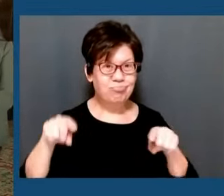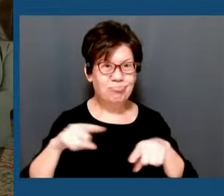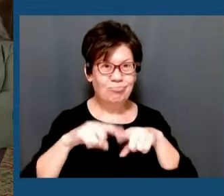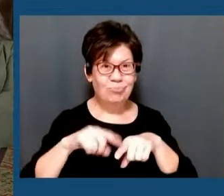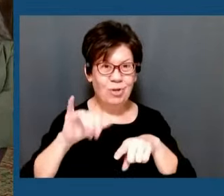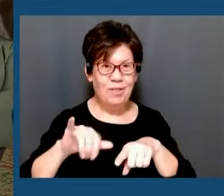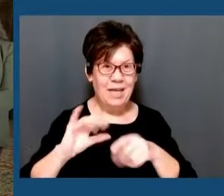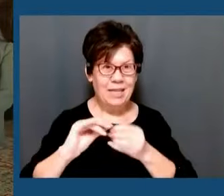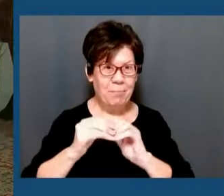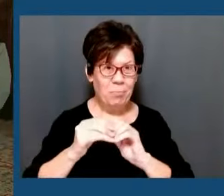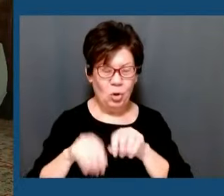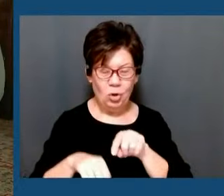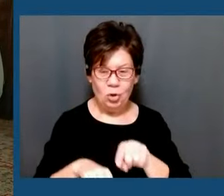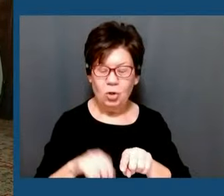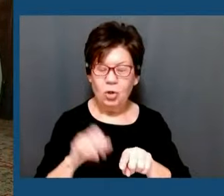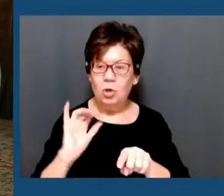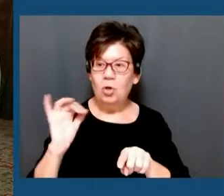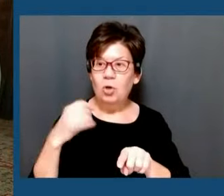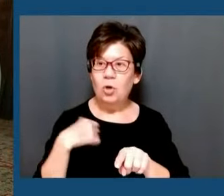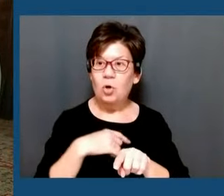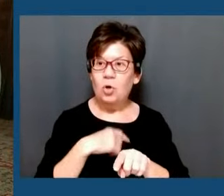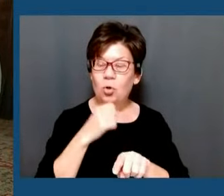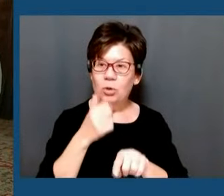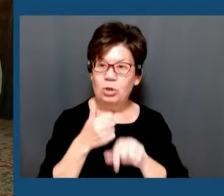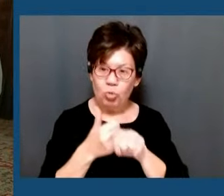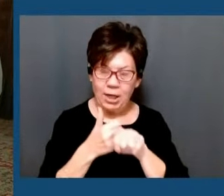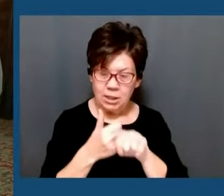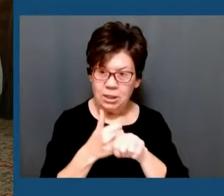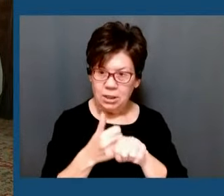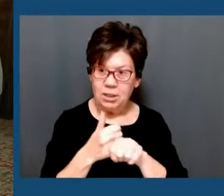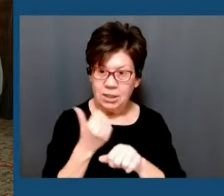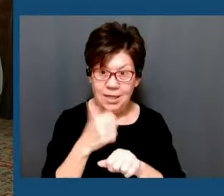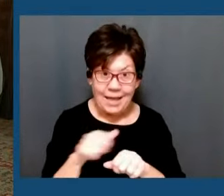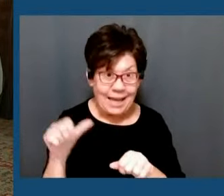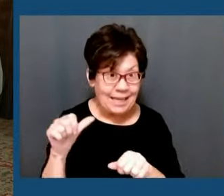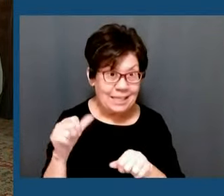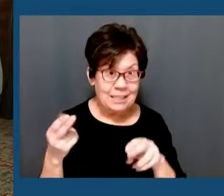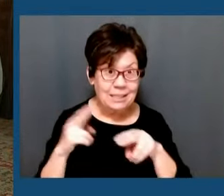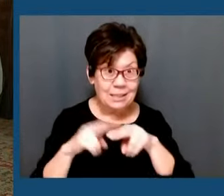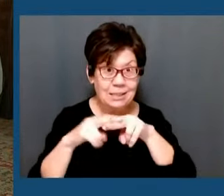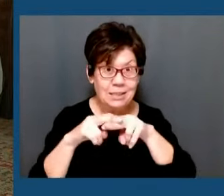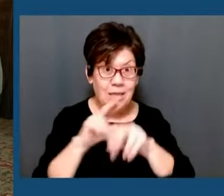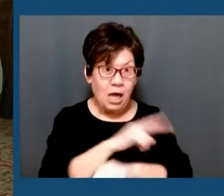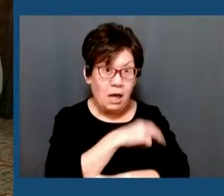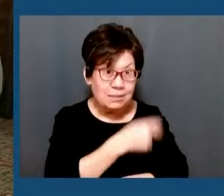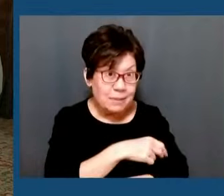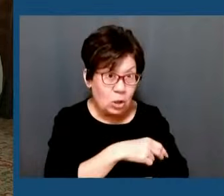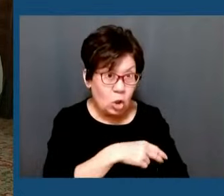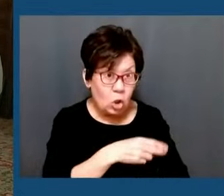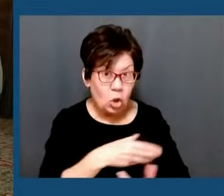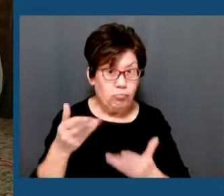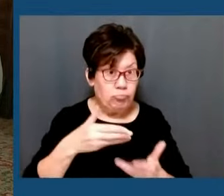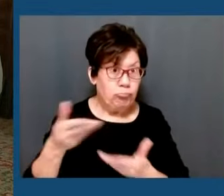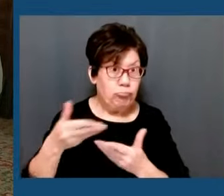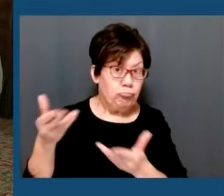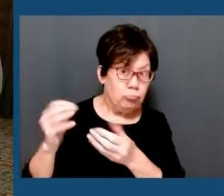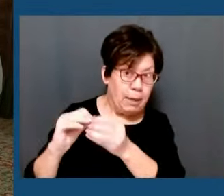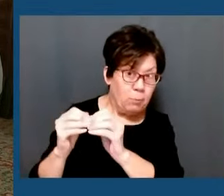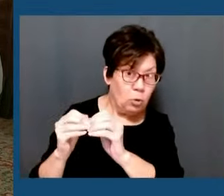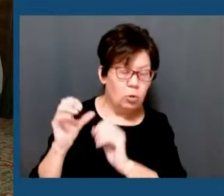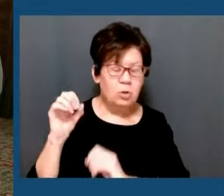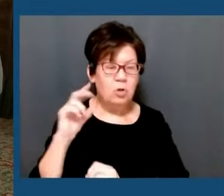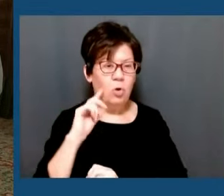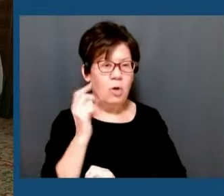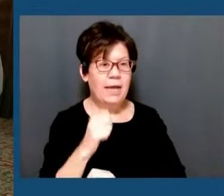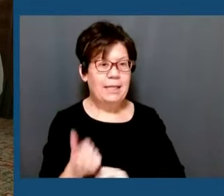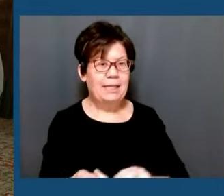In addition, we are also tracking whether or not there's any increase in hospitalizations, as well as whether or not there's any increase in